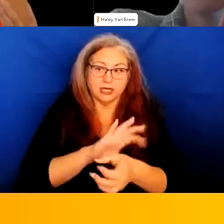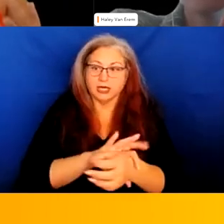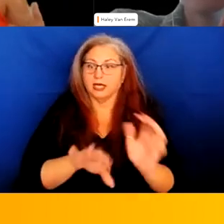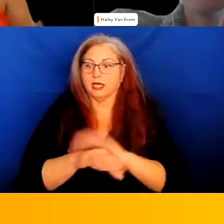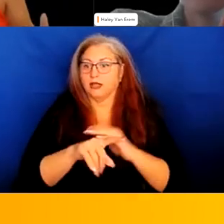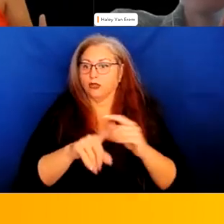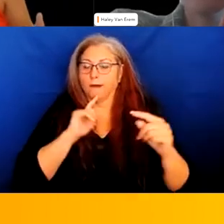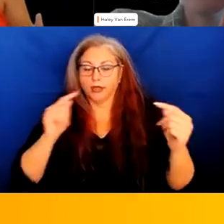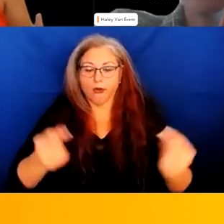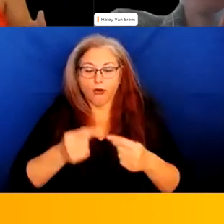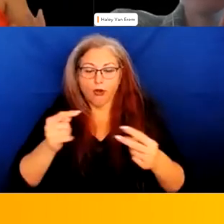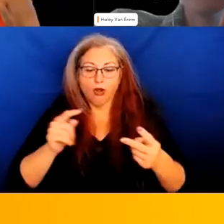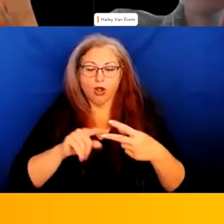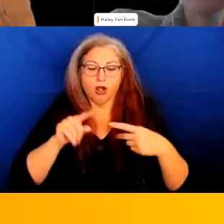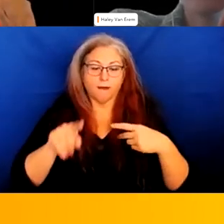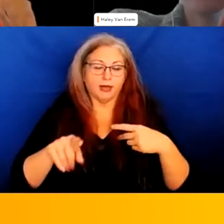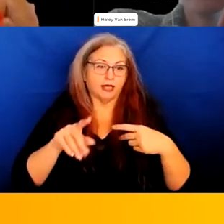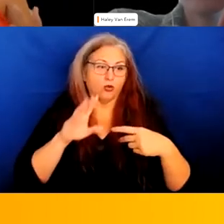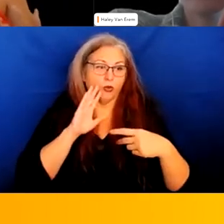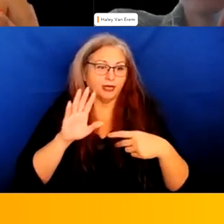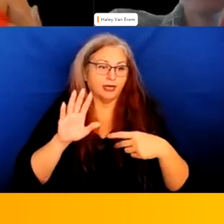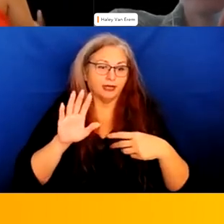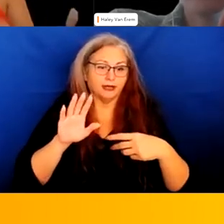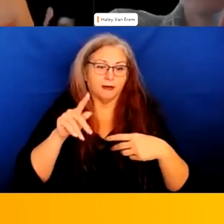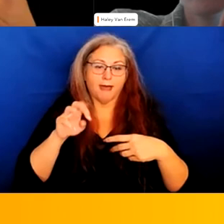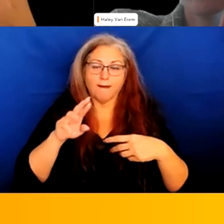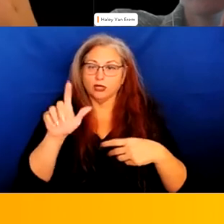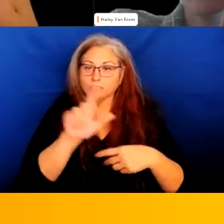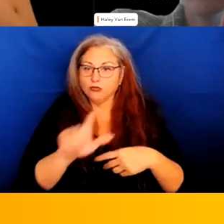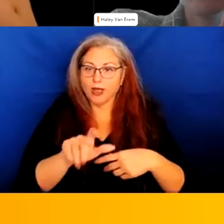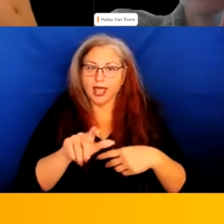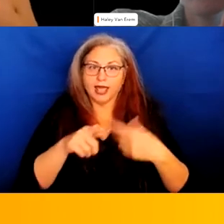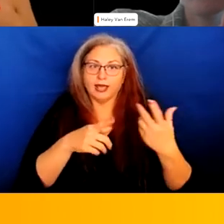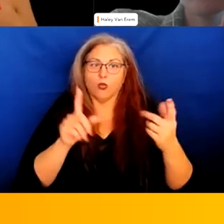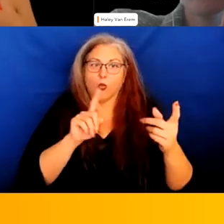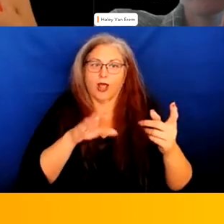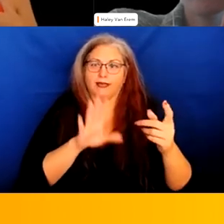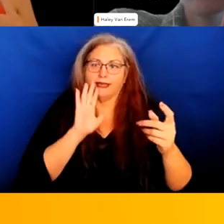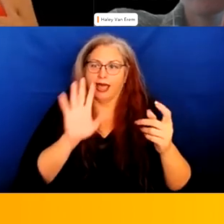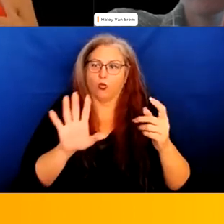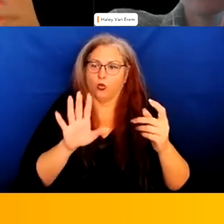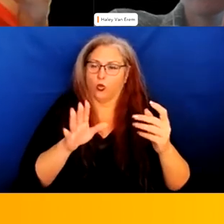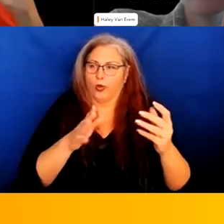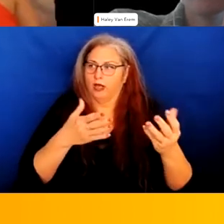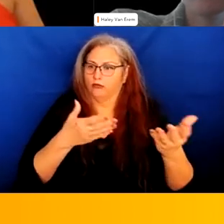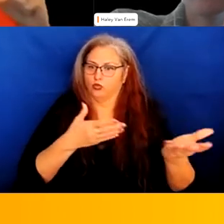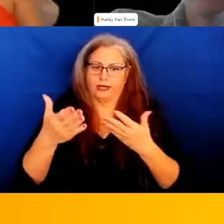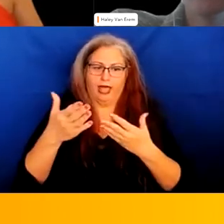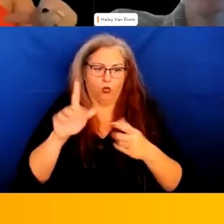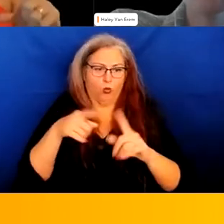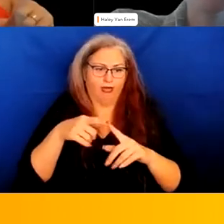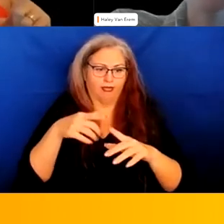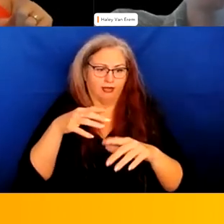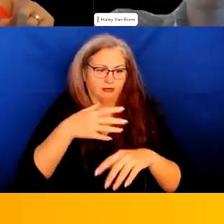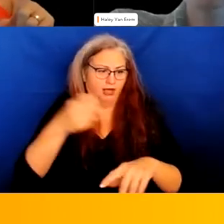harmed are they you know are they being pepper sprayed like where are they taking them once they go out there because i hear what